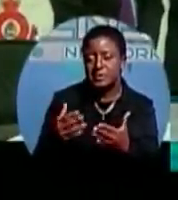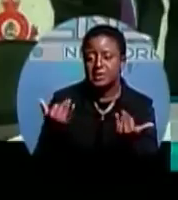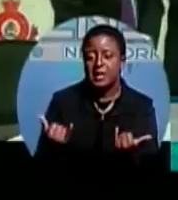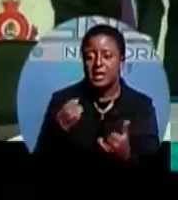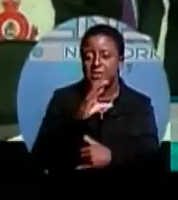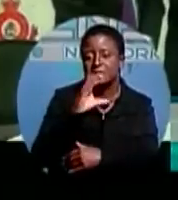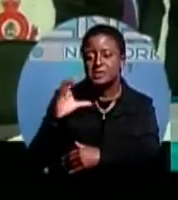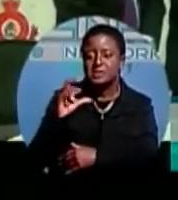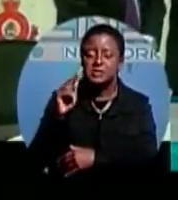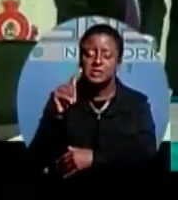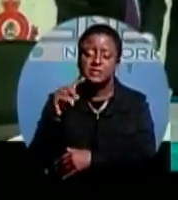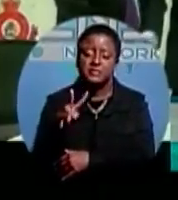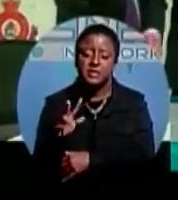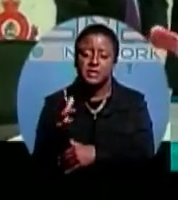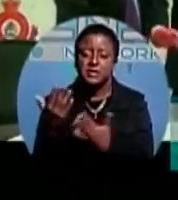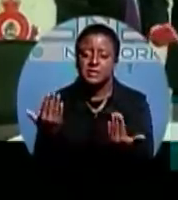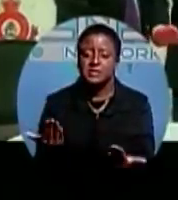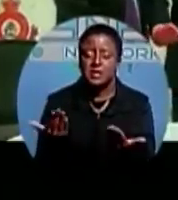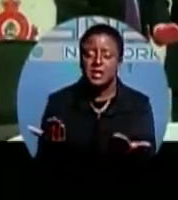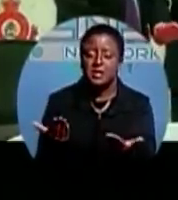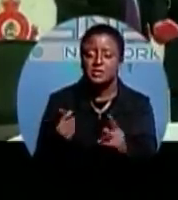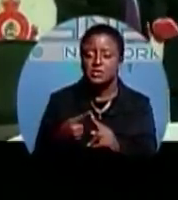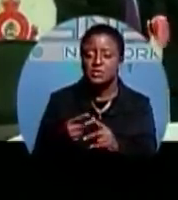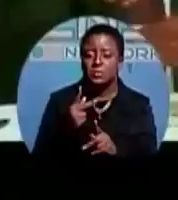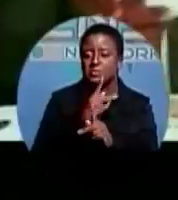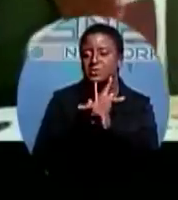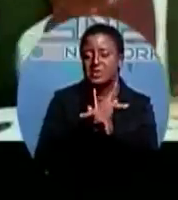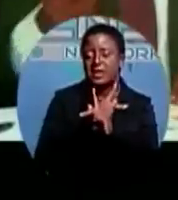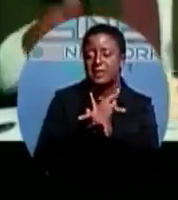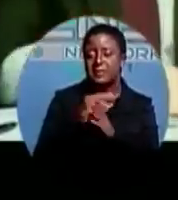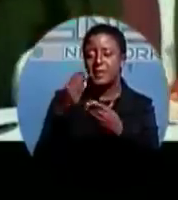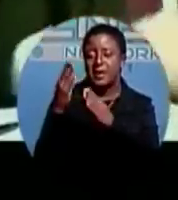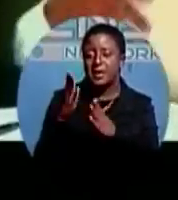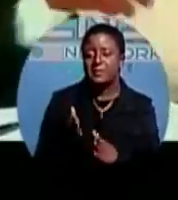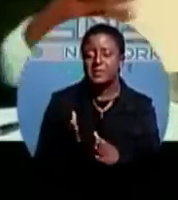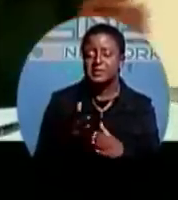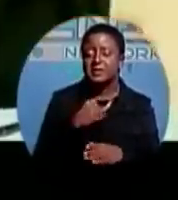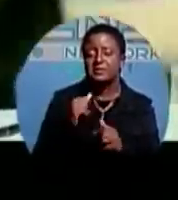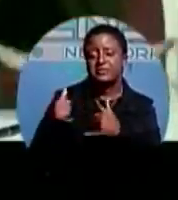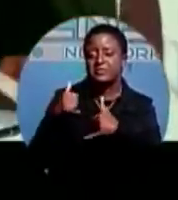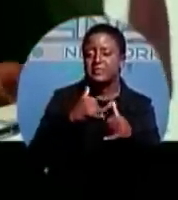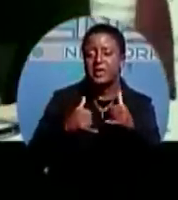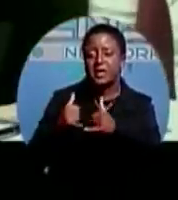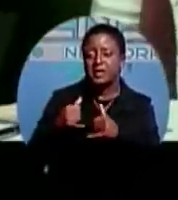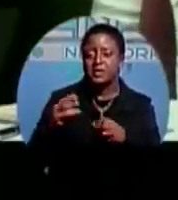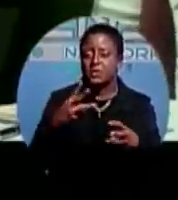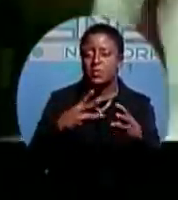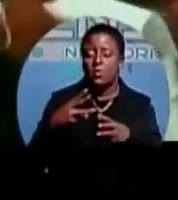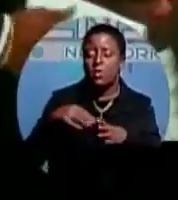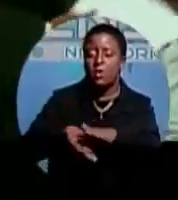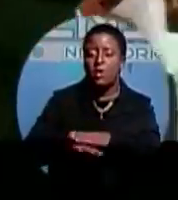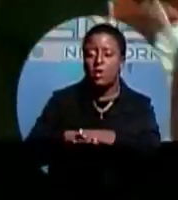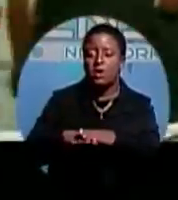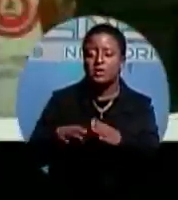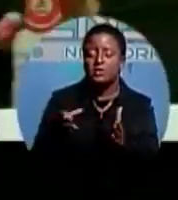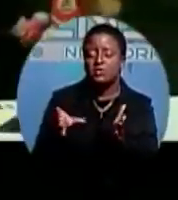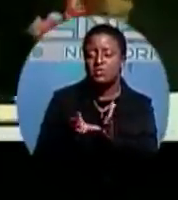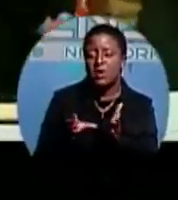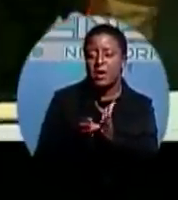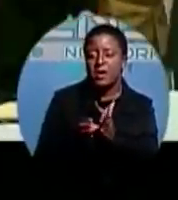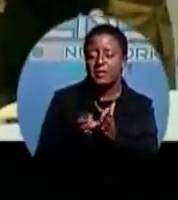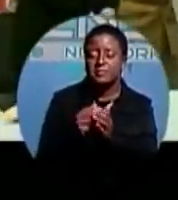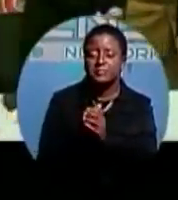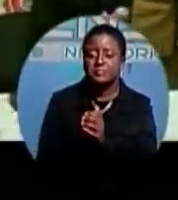not only protect Bahamians, but to fight the war on crime. Today, the Ministry of National Security signed a $4.6 million contract